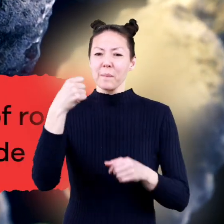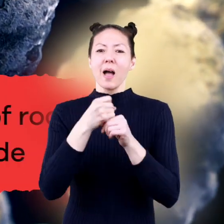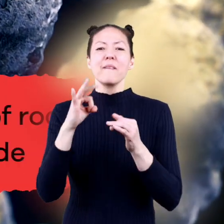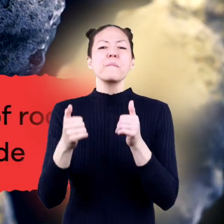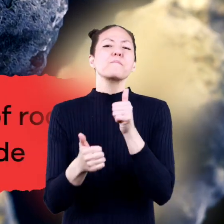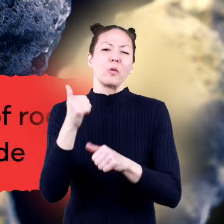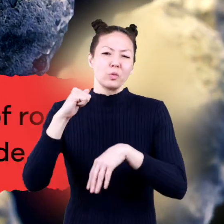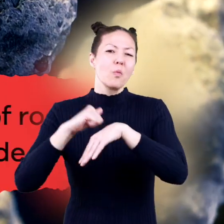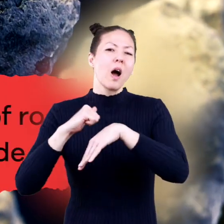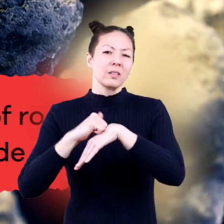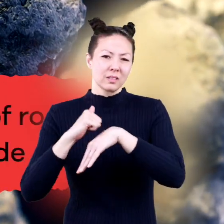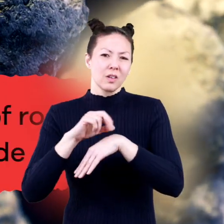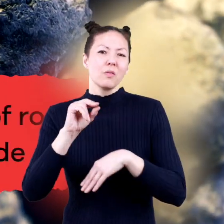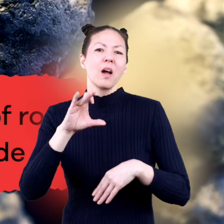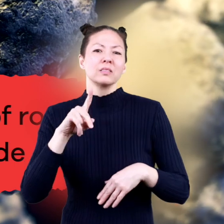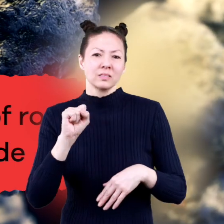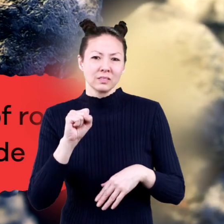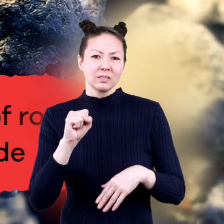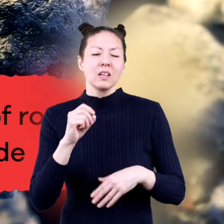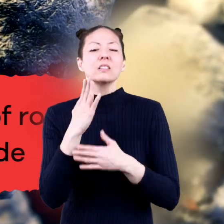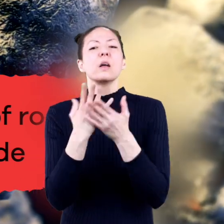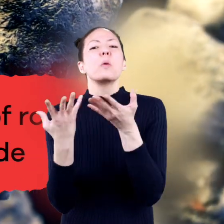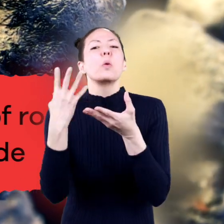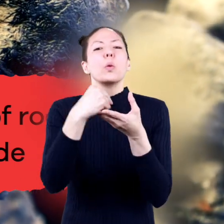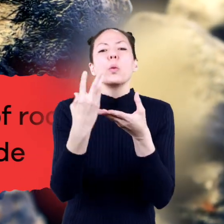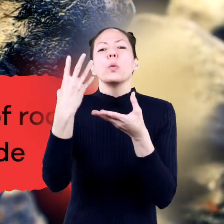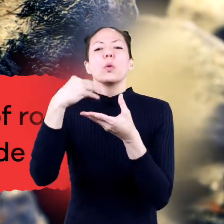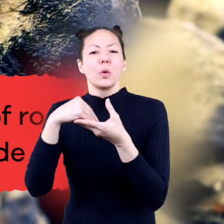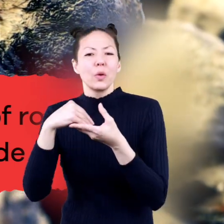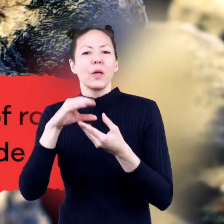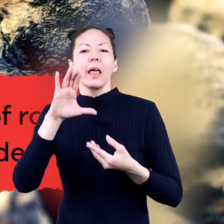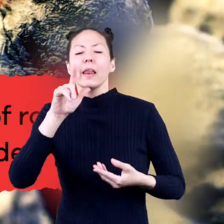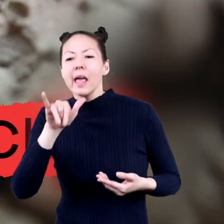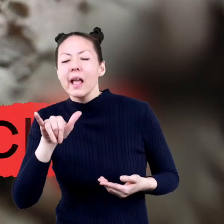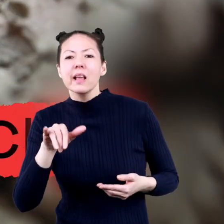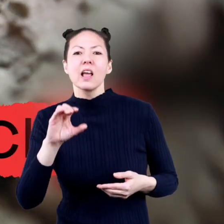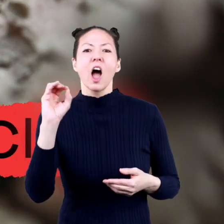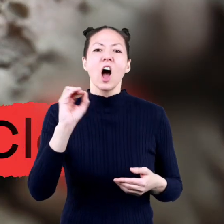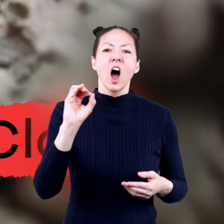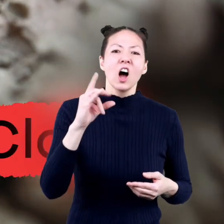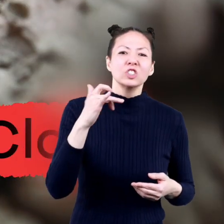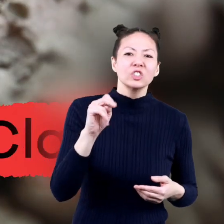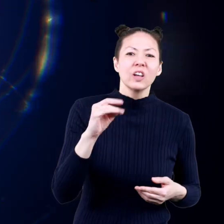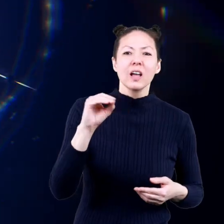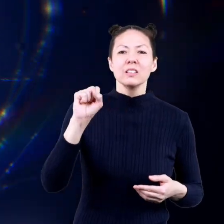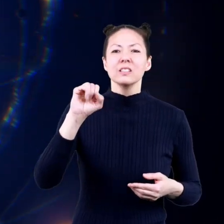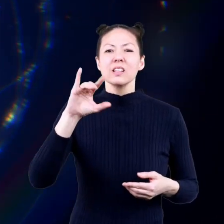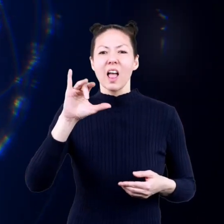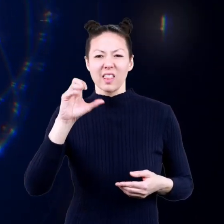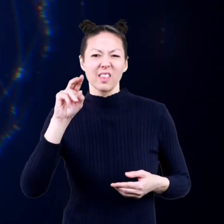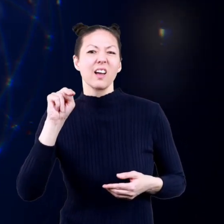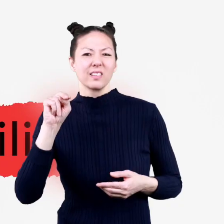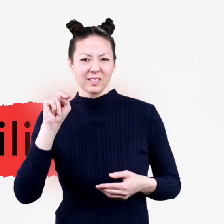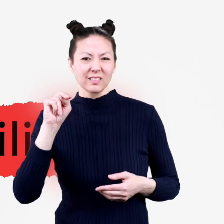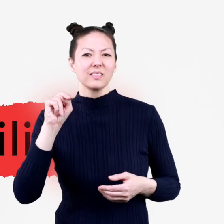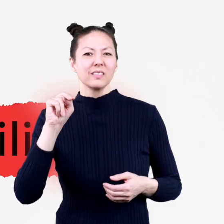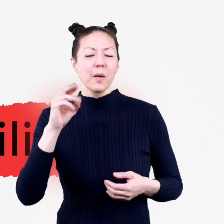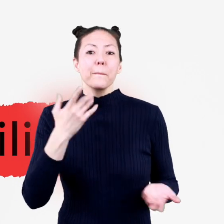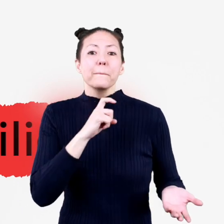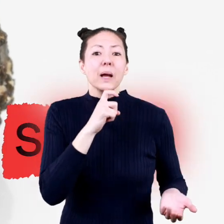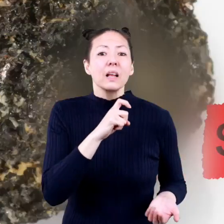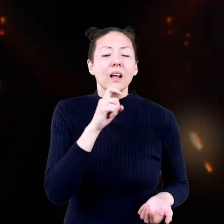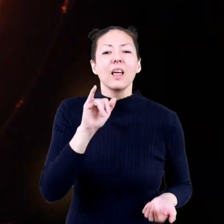Asteroids are made mostly of rock, but some can also include clay, oxygen, and